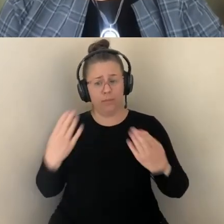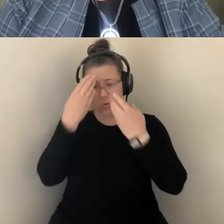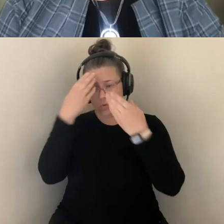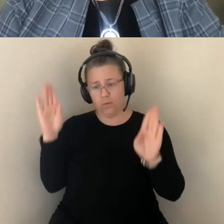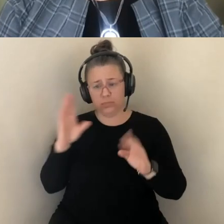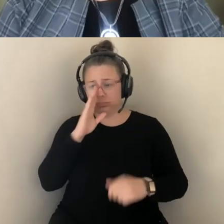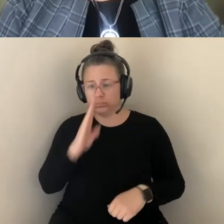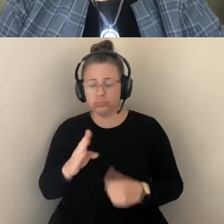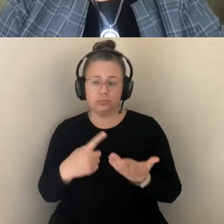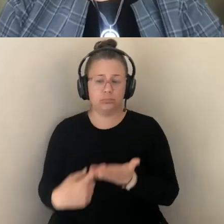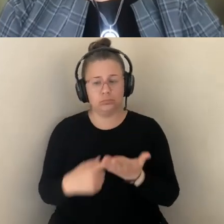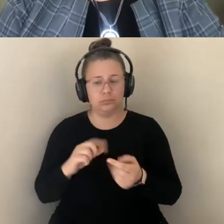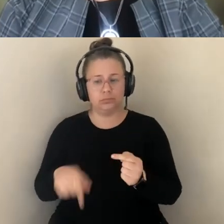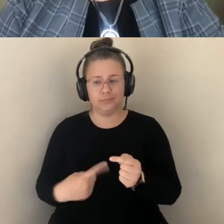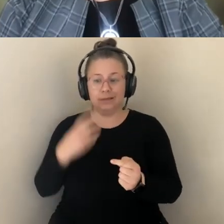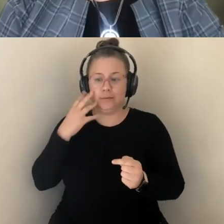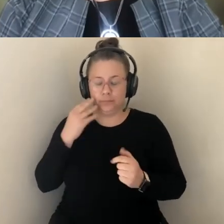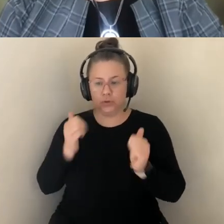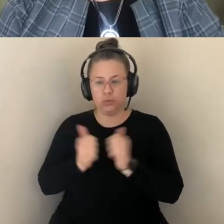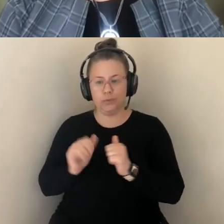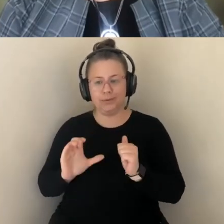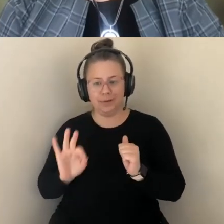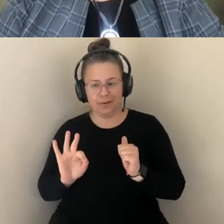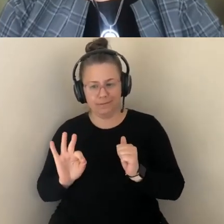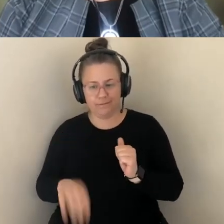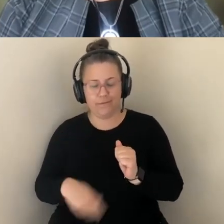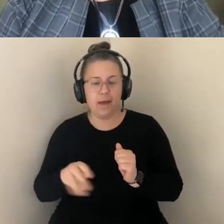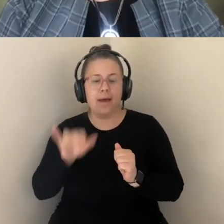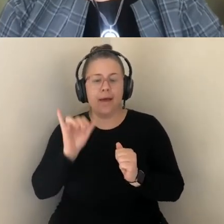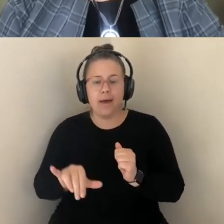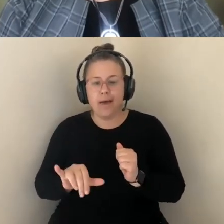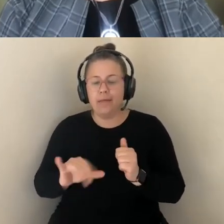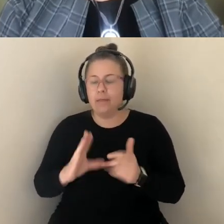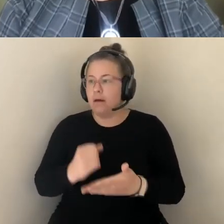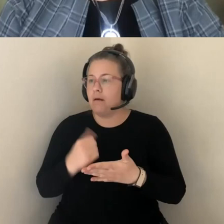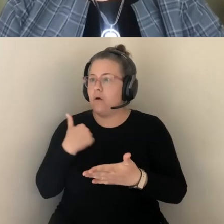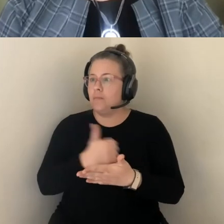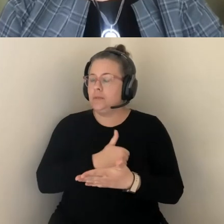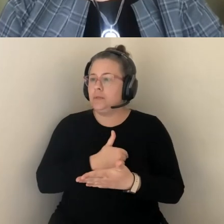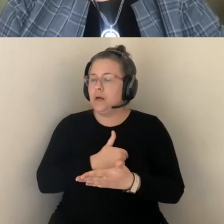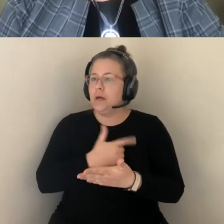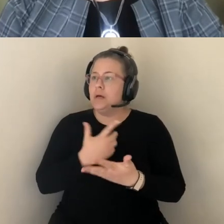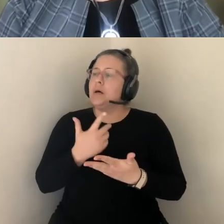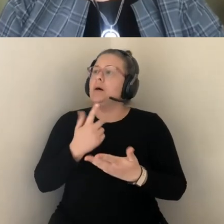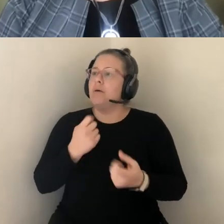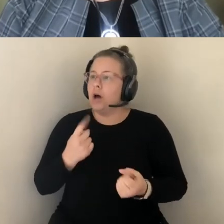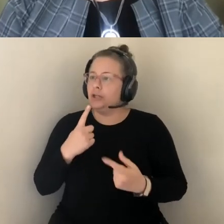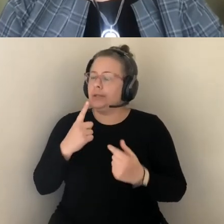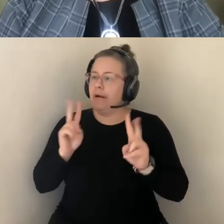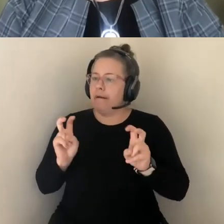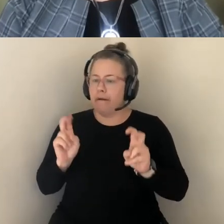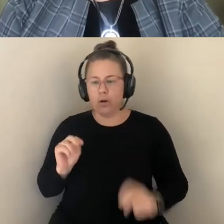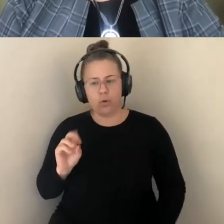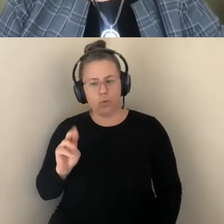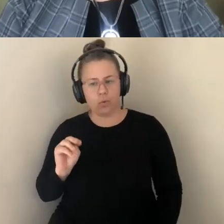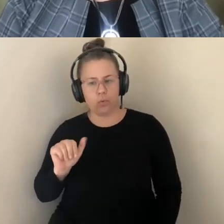RELIEF THE WAYS IN WHICH LONGEVITY UNDERLIES NORMATIVE IDEAS OF A GOOD LIFE. AND